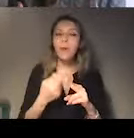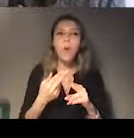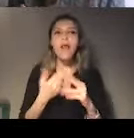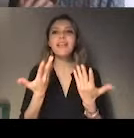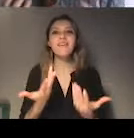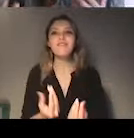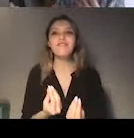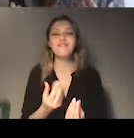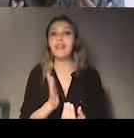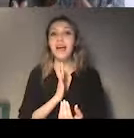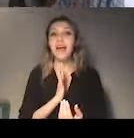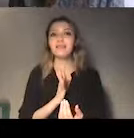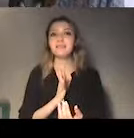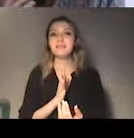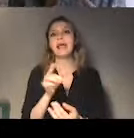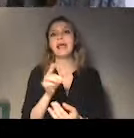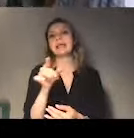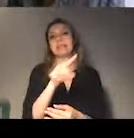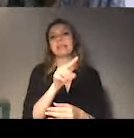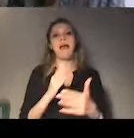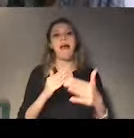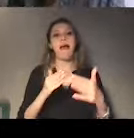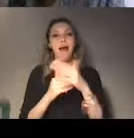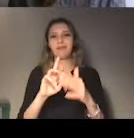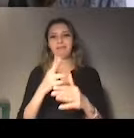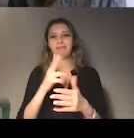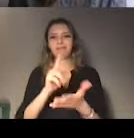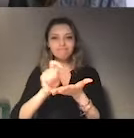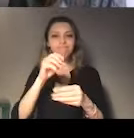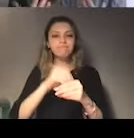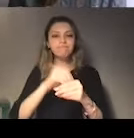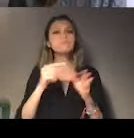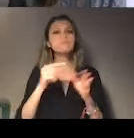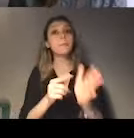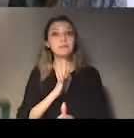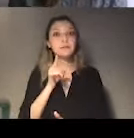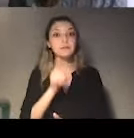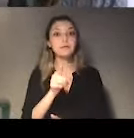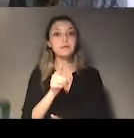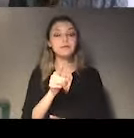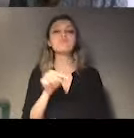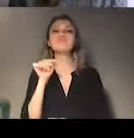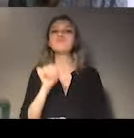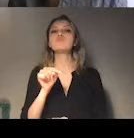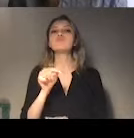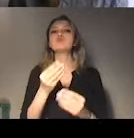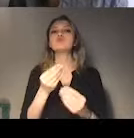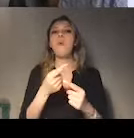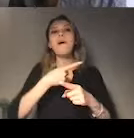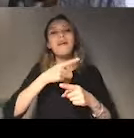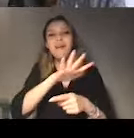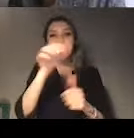to organize this work with your colleagues. And to do that, we encourage to